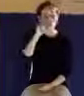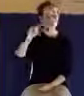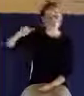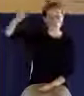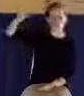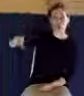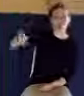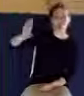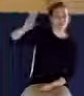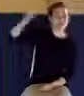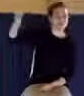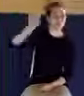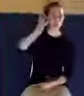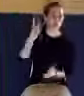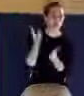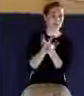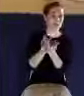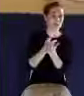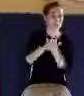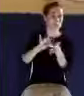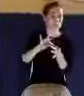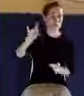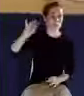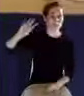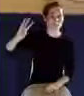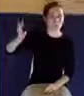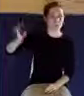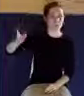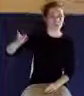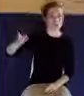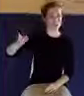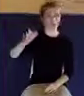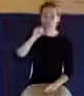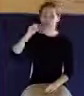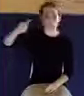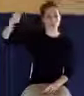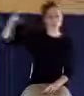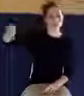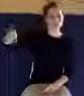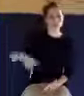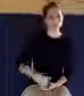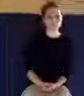Spirit witnesses in your heart about who Jesus is.